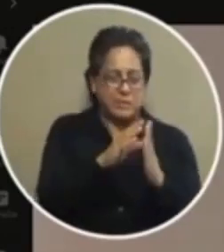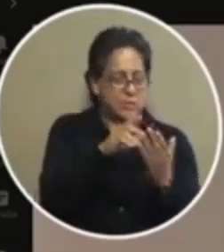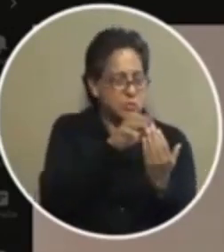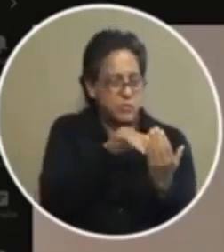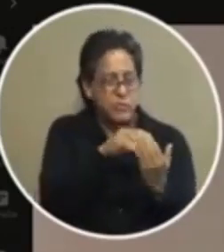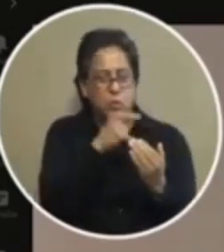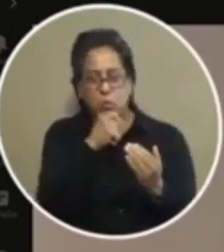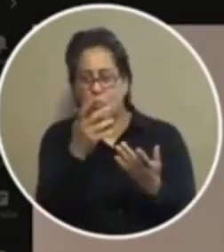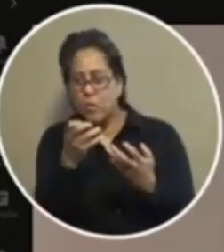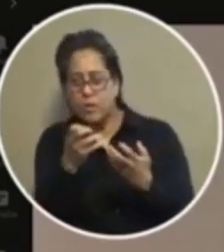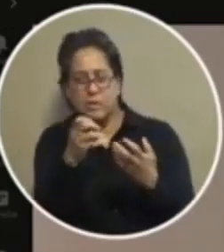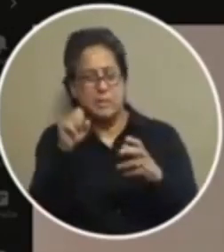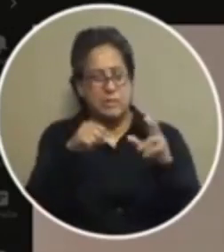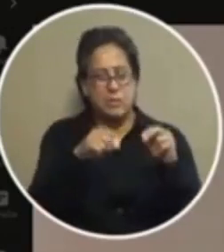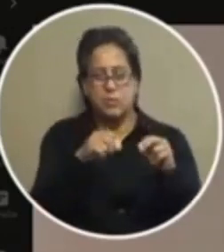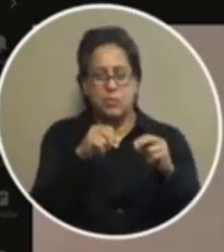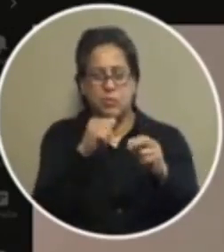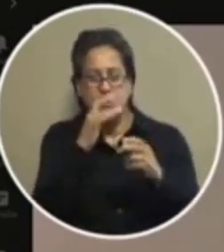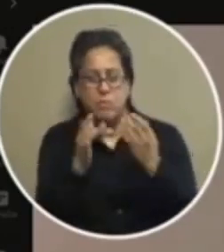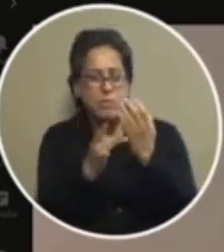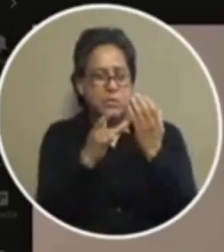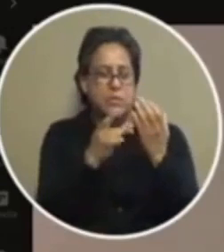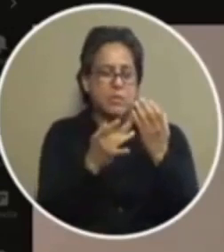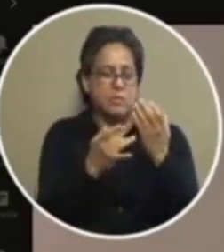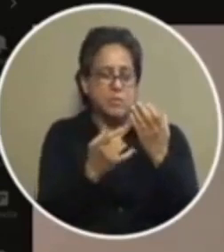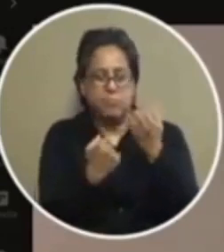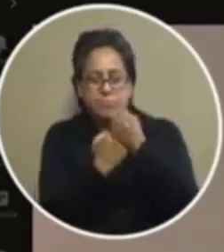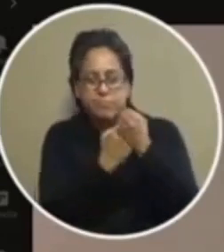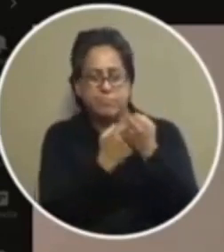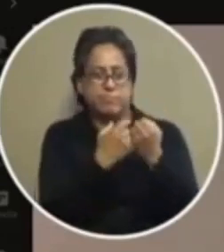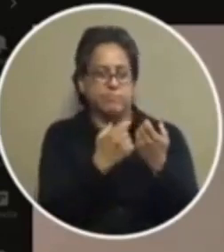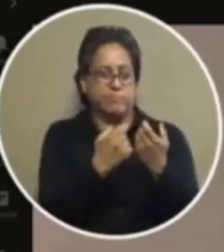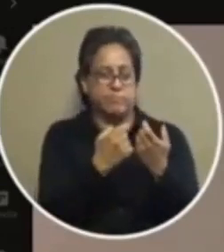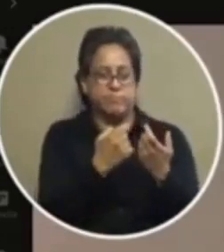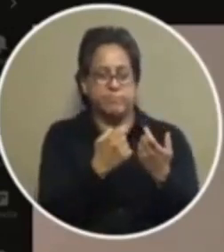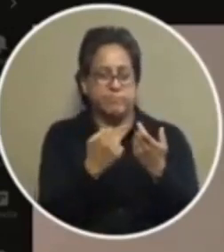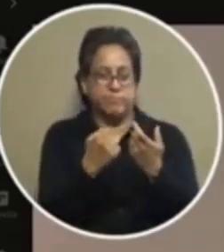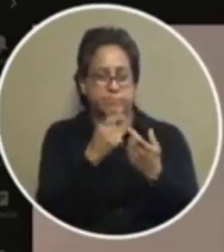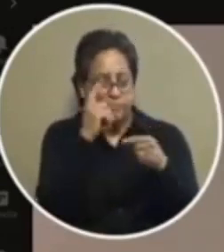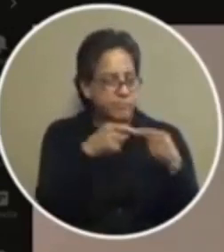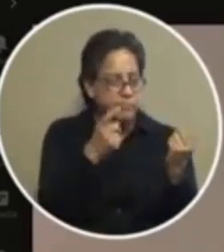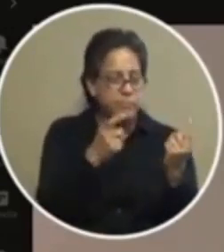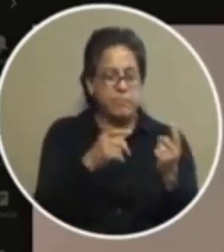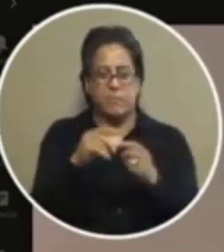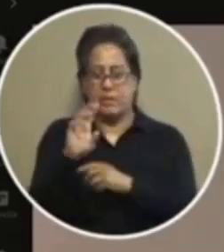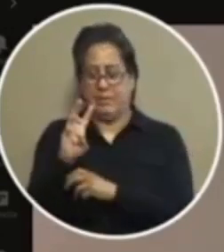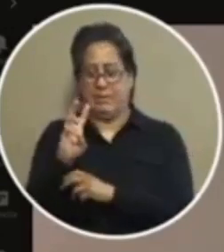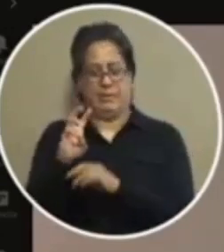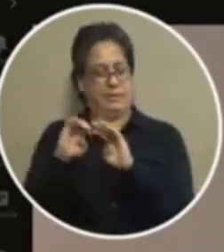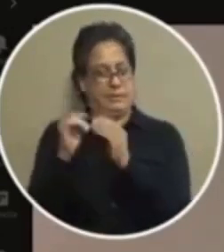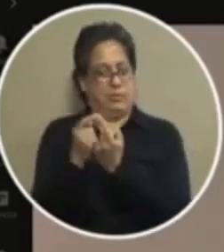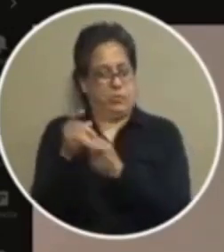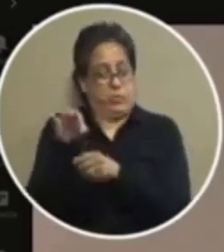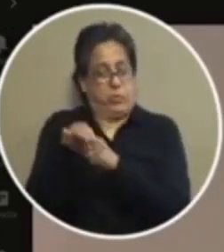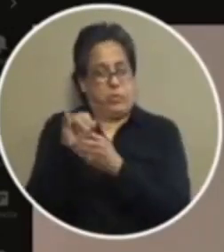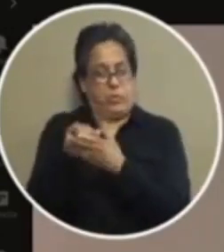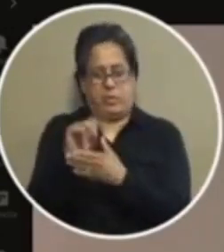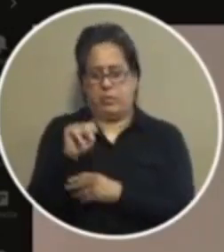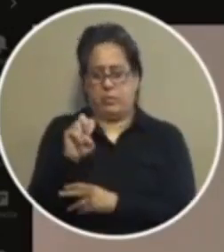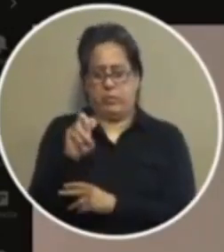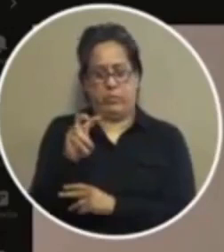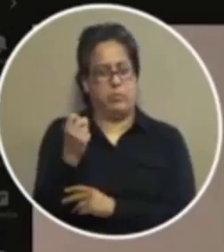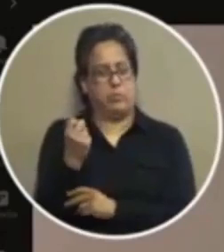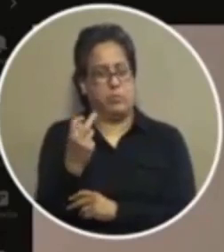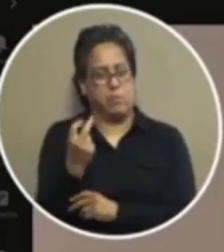in favor of it we specifically asked for an implementation process six council members voted in favor of that on november